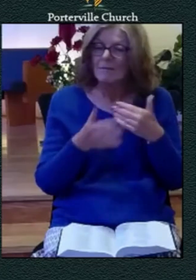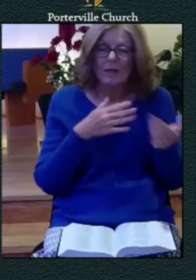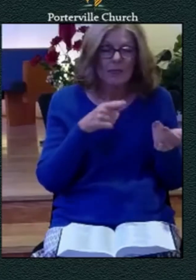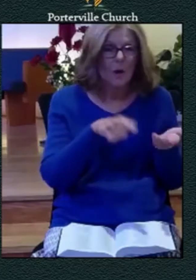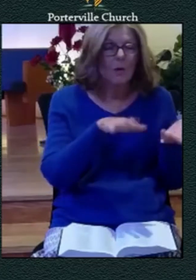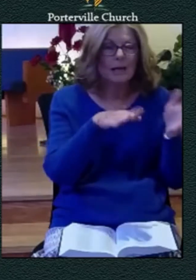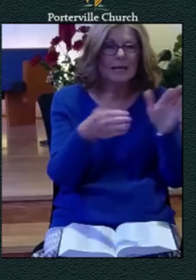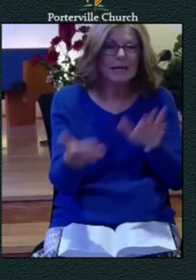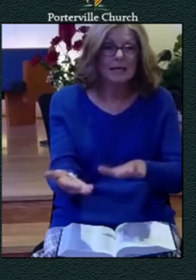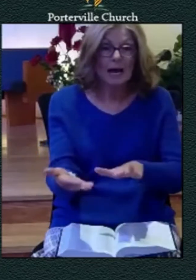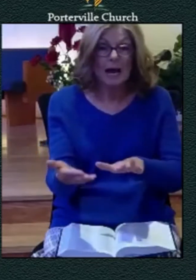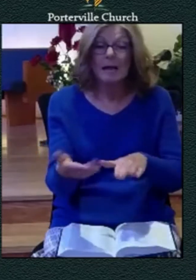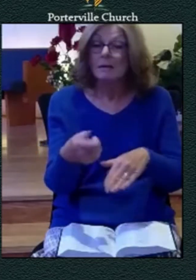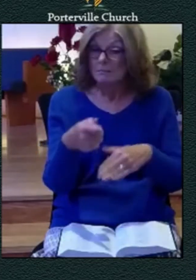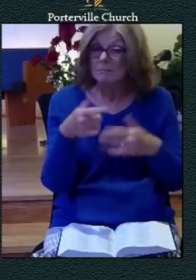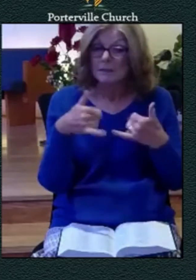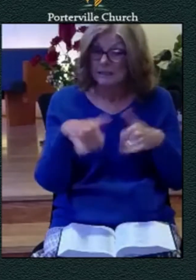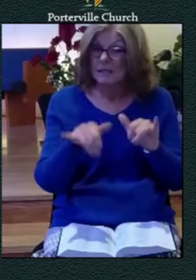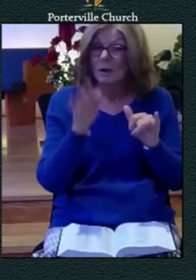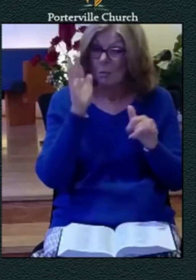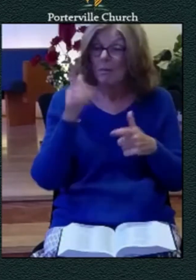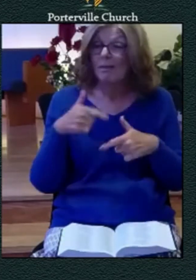yet live again